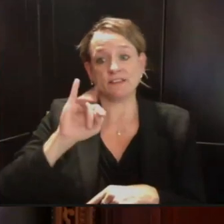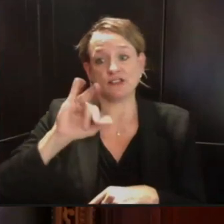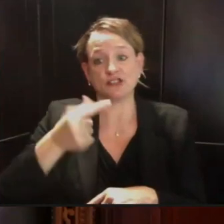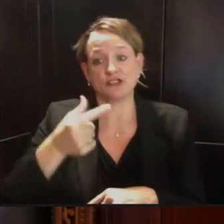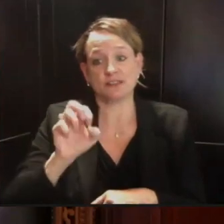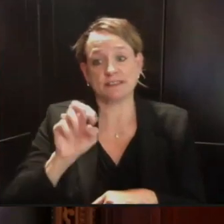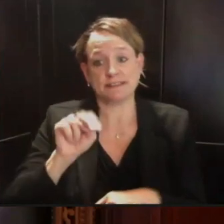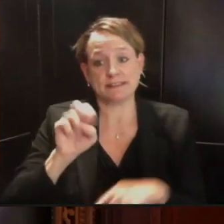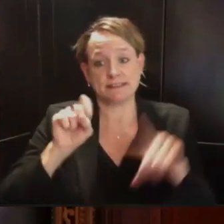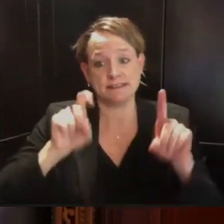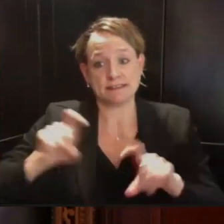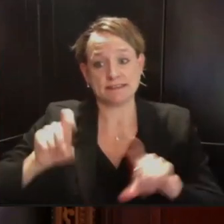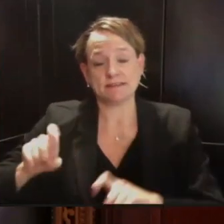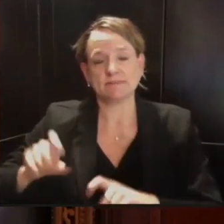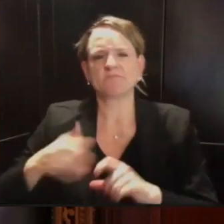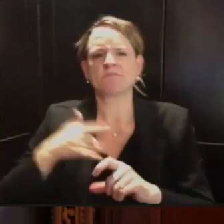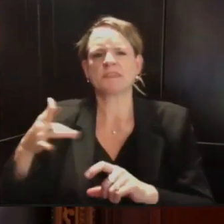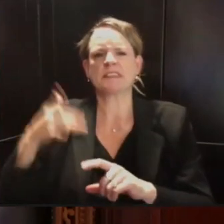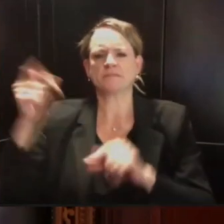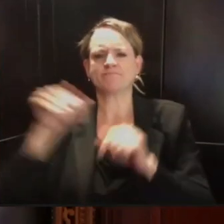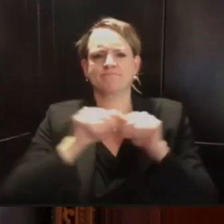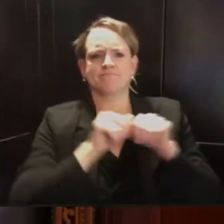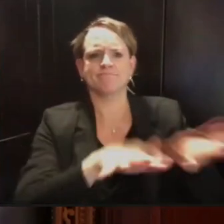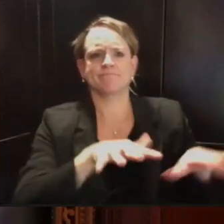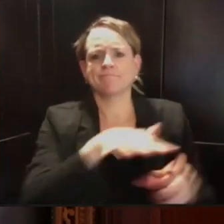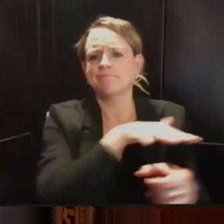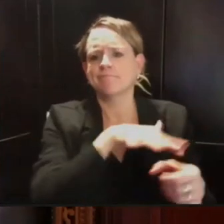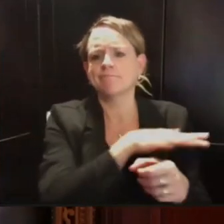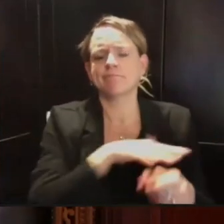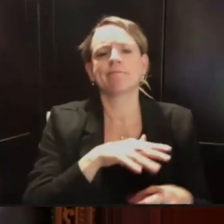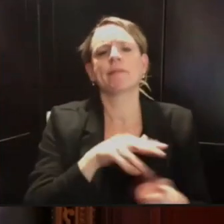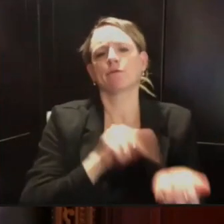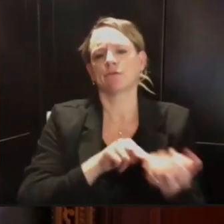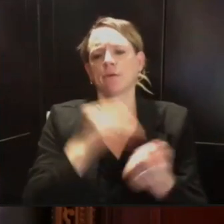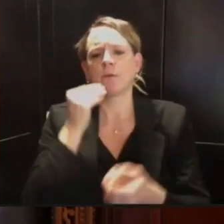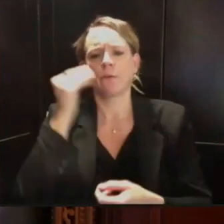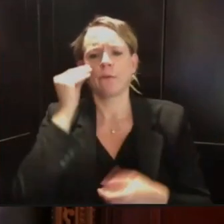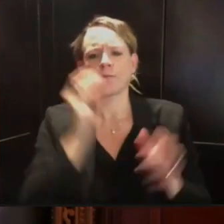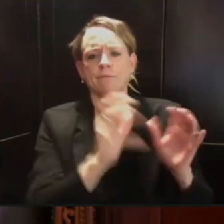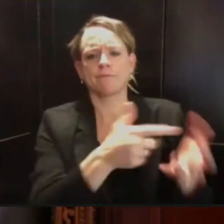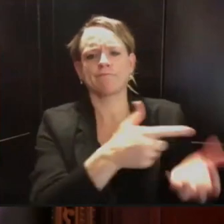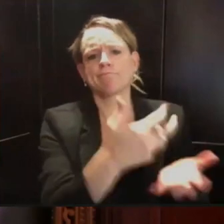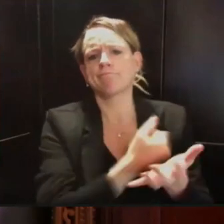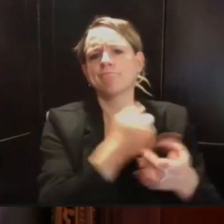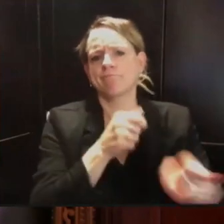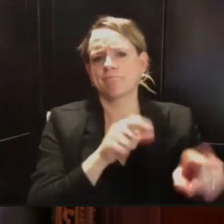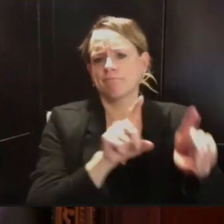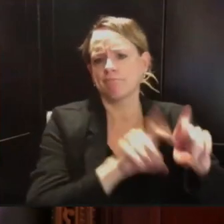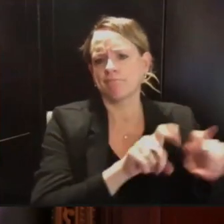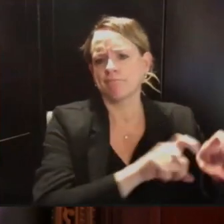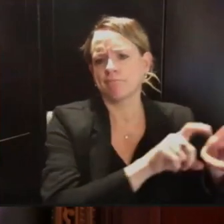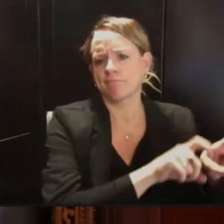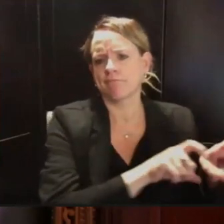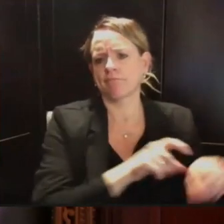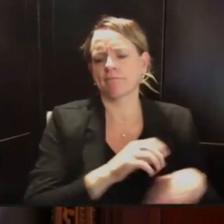So they have antigen tests have been available on the market for some time, but they haven't been in widespread use. So traditionally, up until